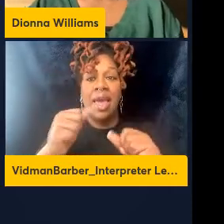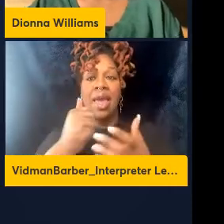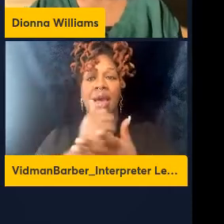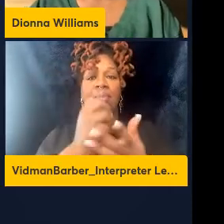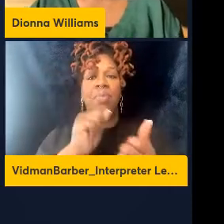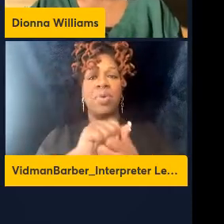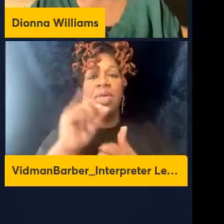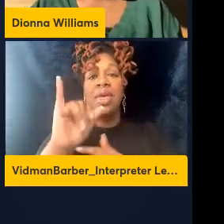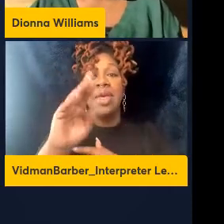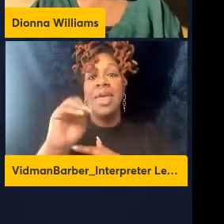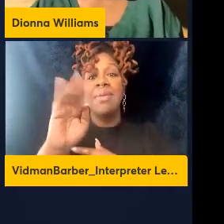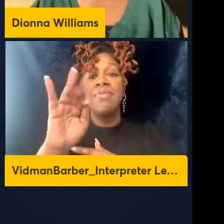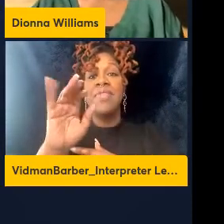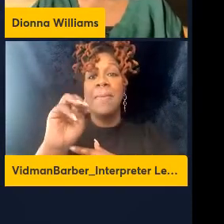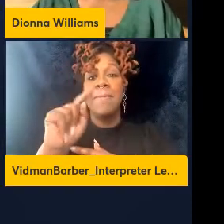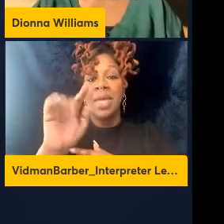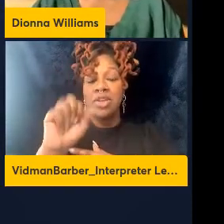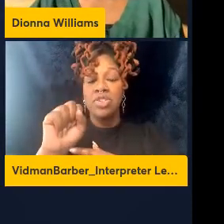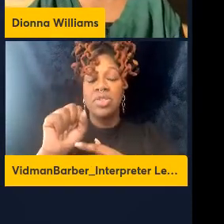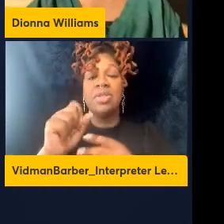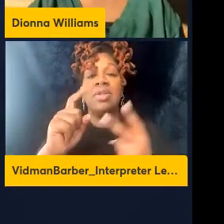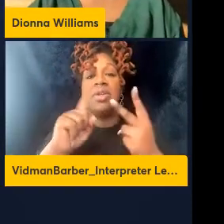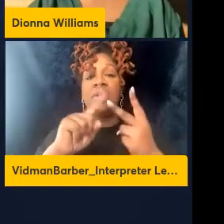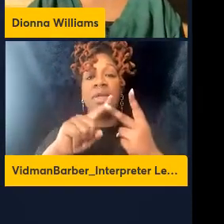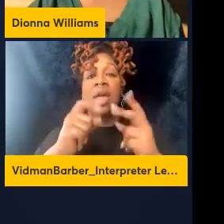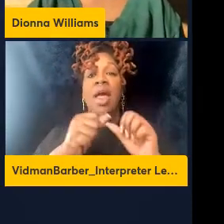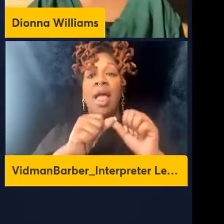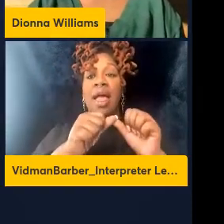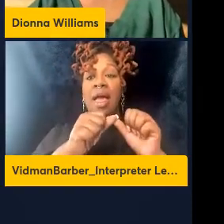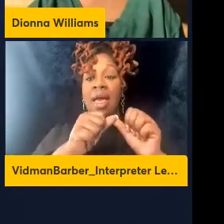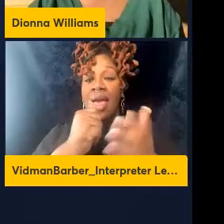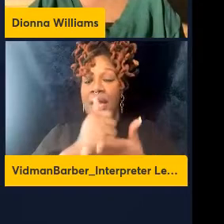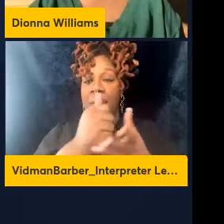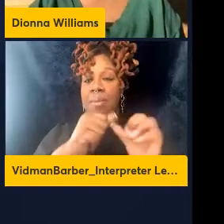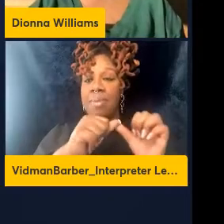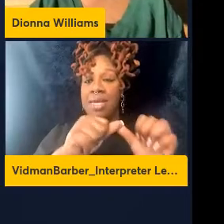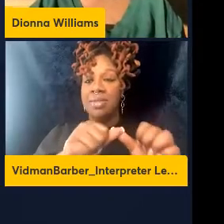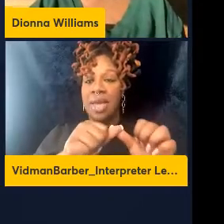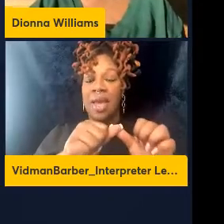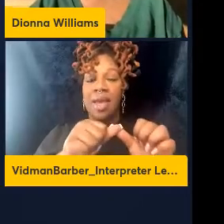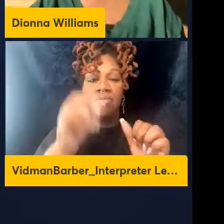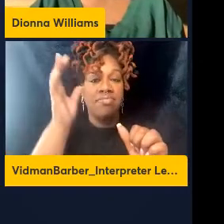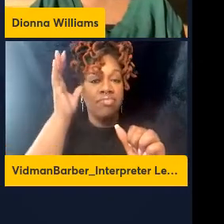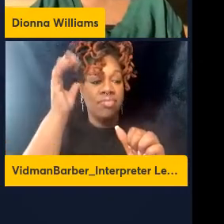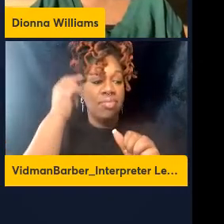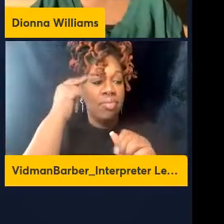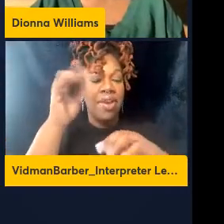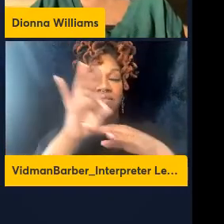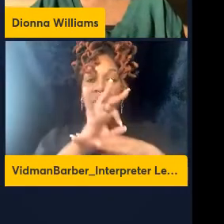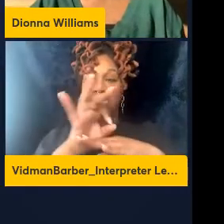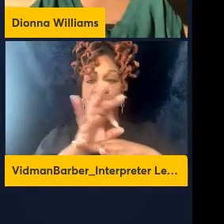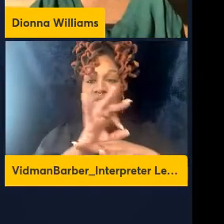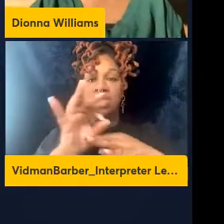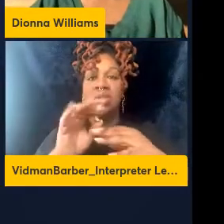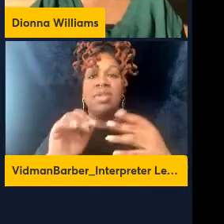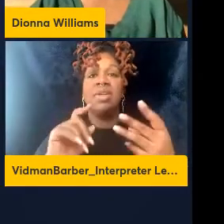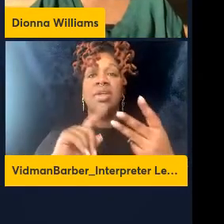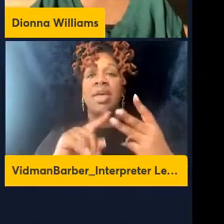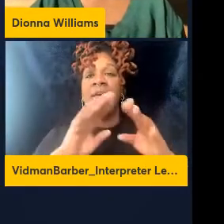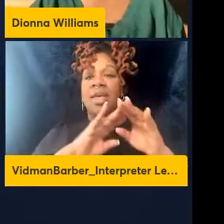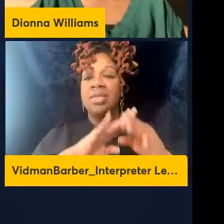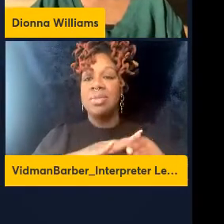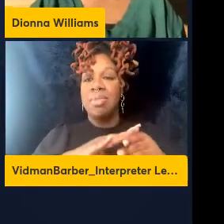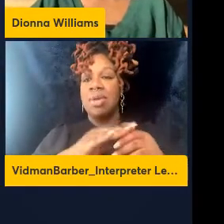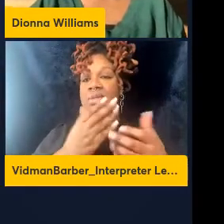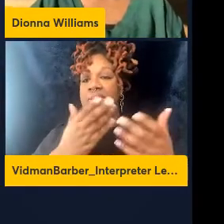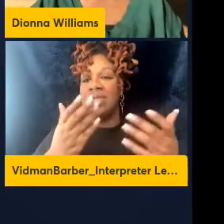help maintain cognition, and hopefully limit myeloid cells as mediators of inflammation during HIV. Because as